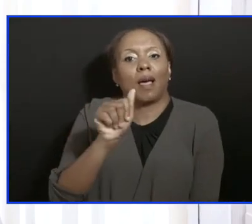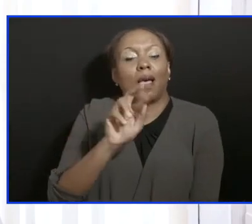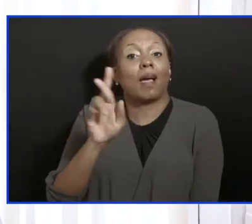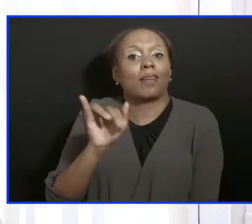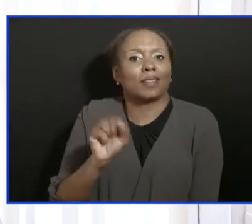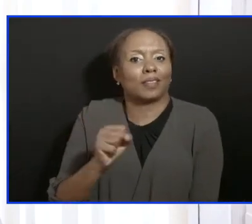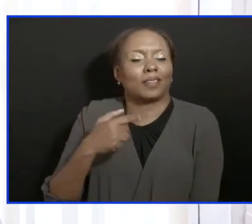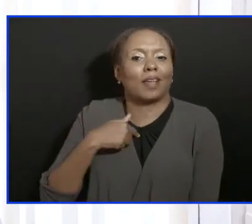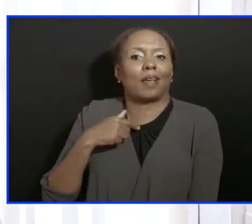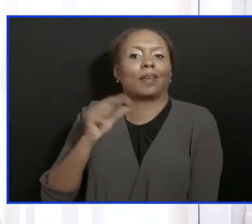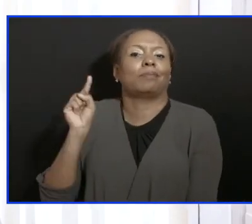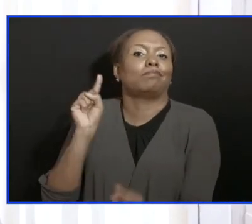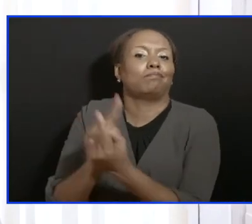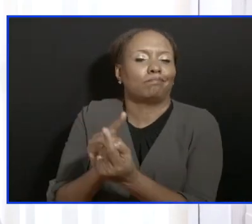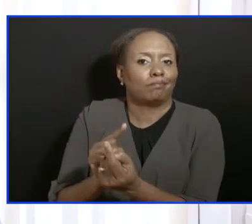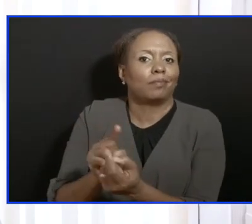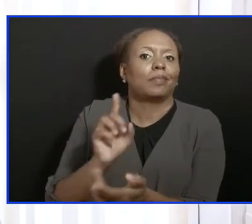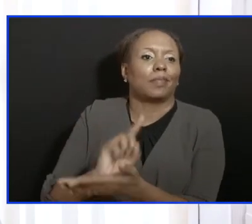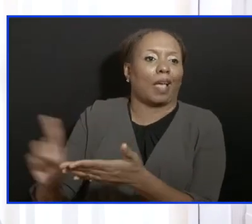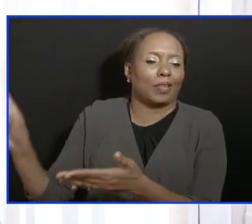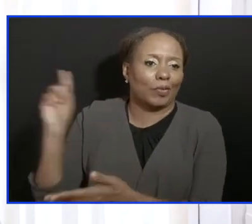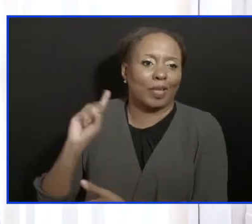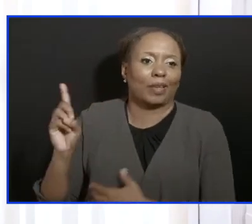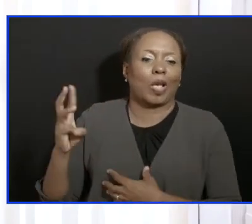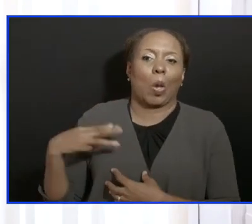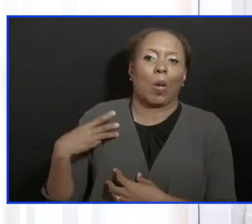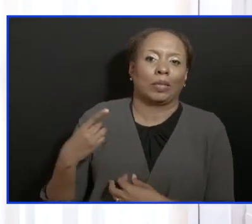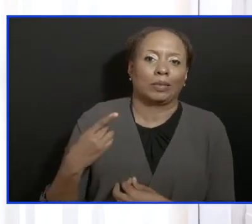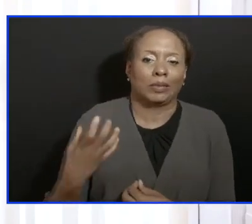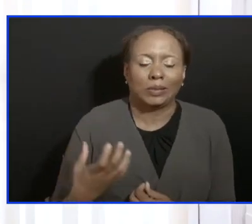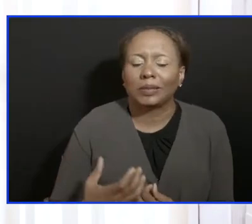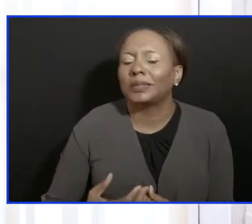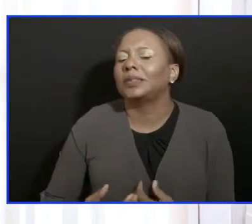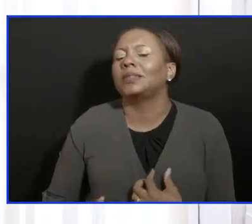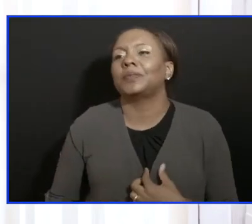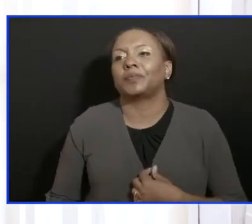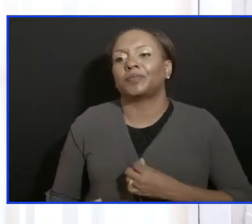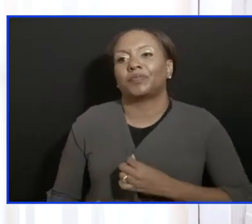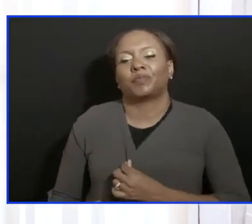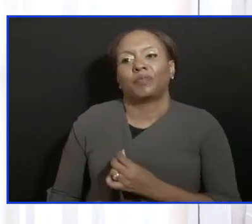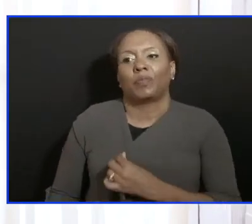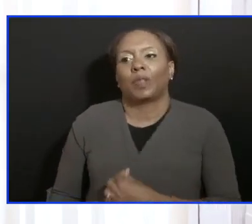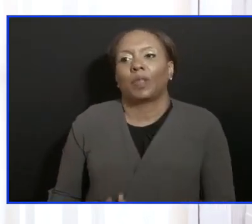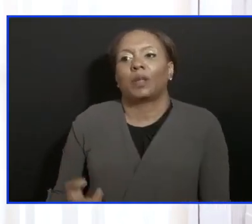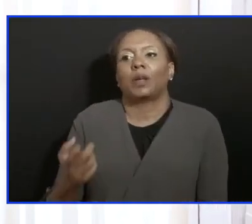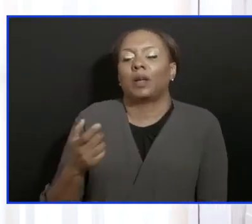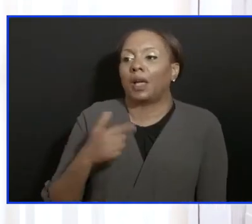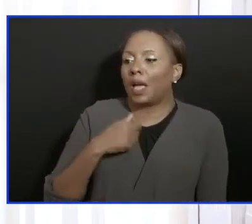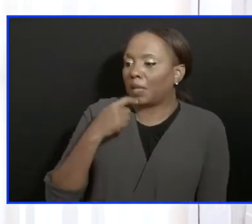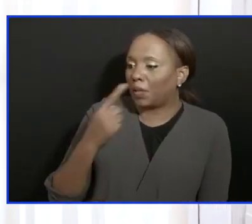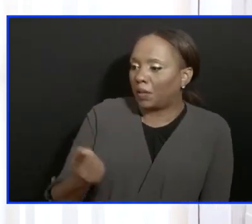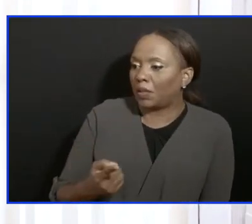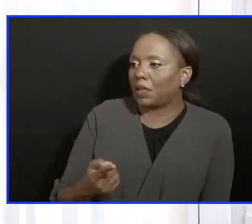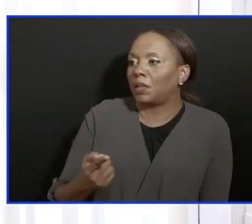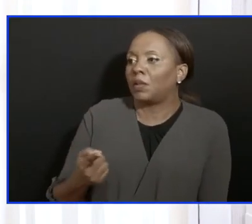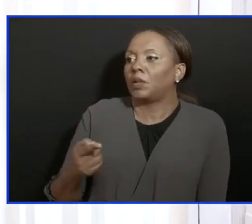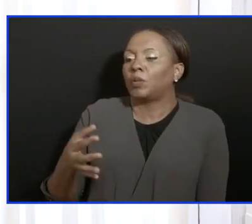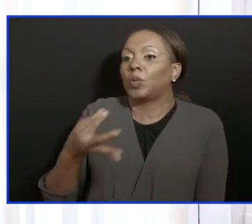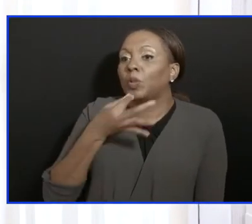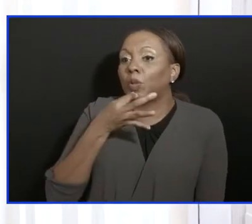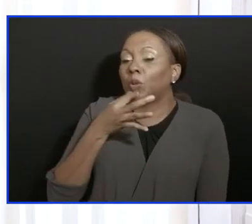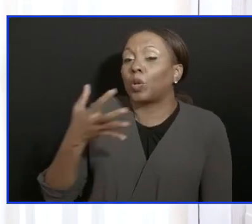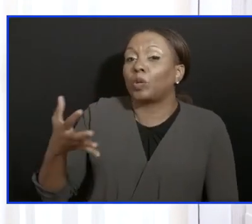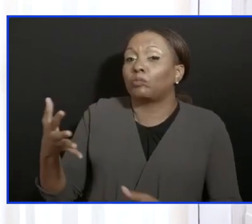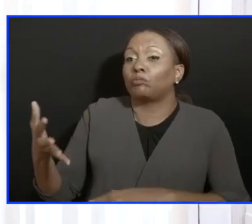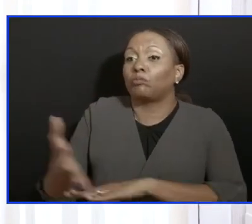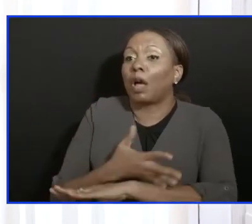week, and in that period of time, we indicated we had about to run out of our first tranche, which we did of Kaiser